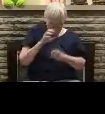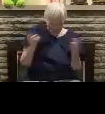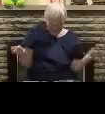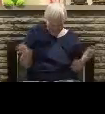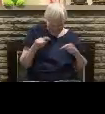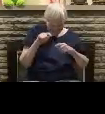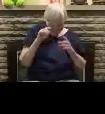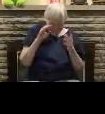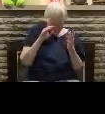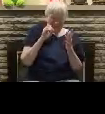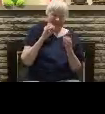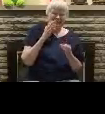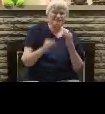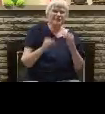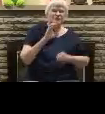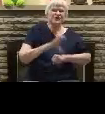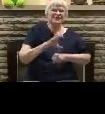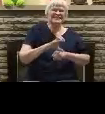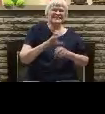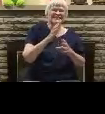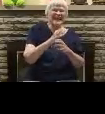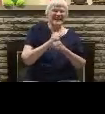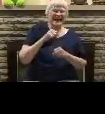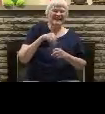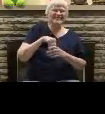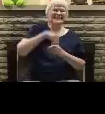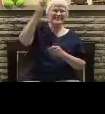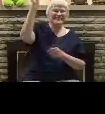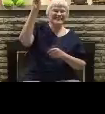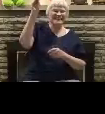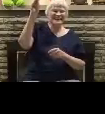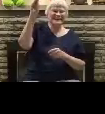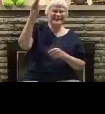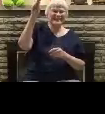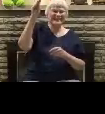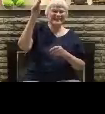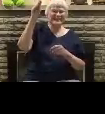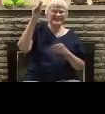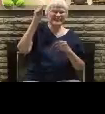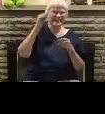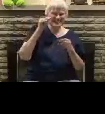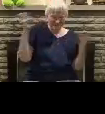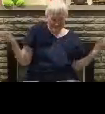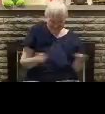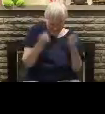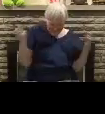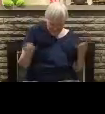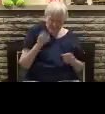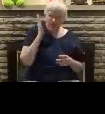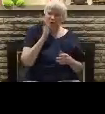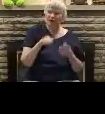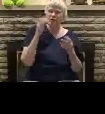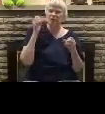he so that's a hard one to swallow. But either way if the church is taken out that removes the hindrance.